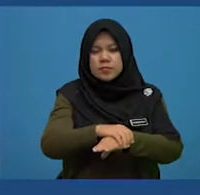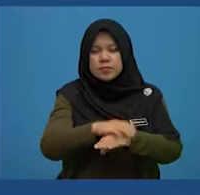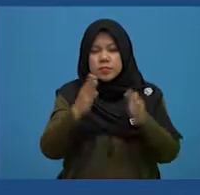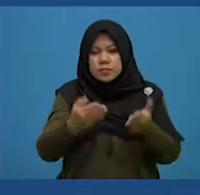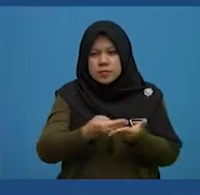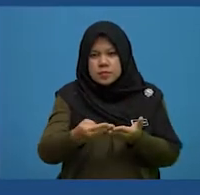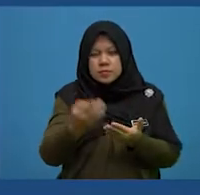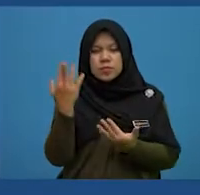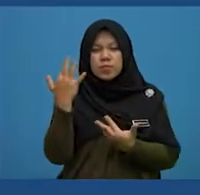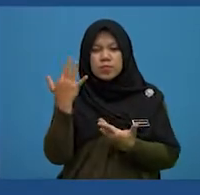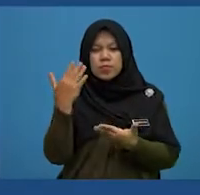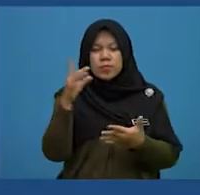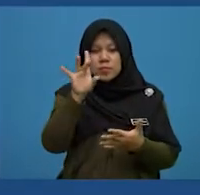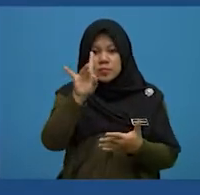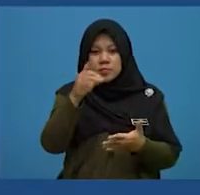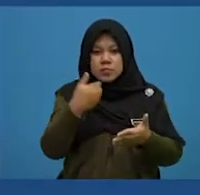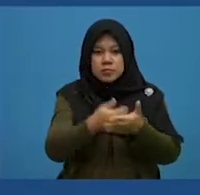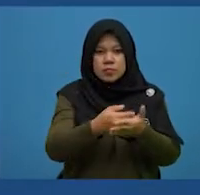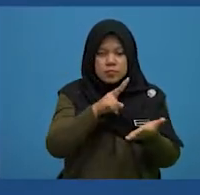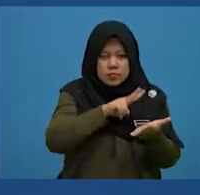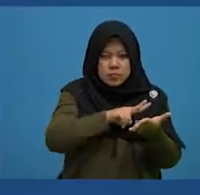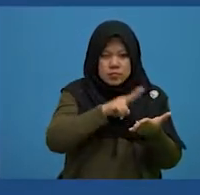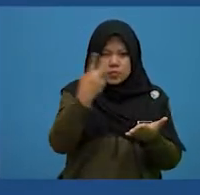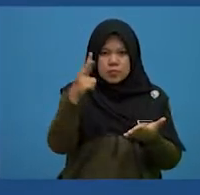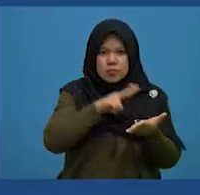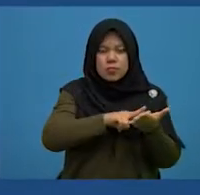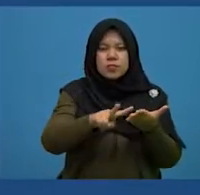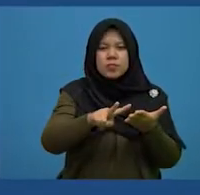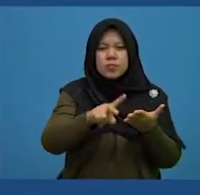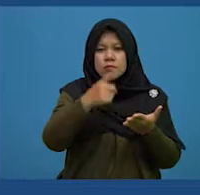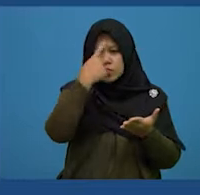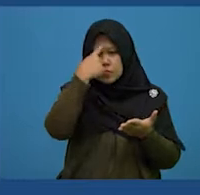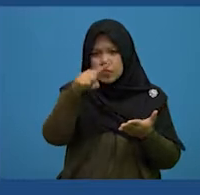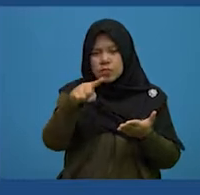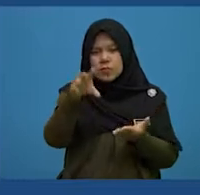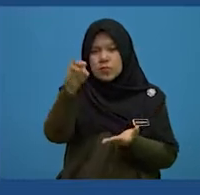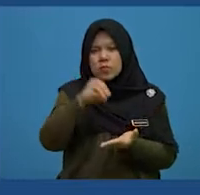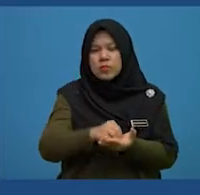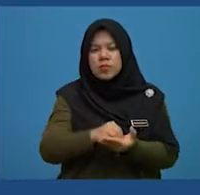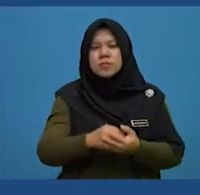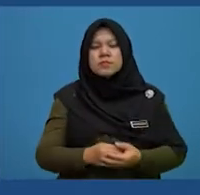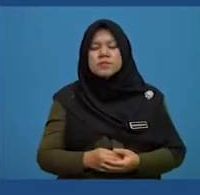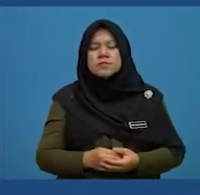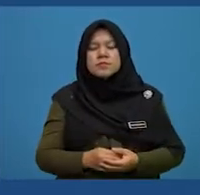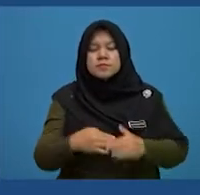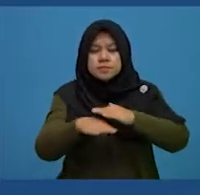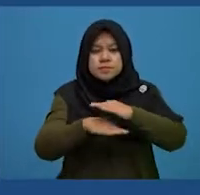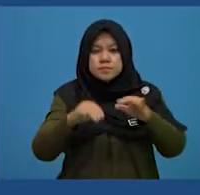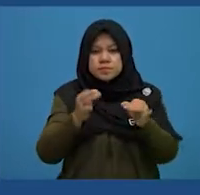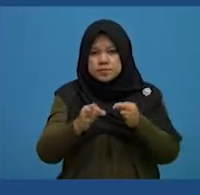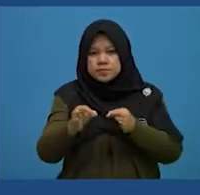customers wait eight to twelve weeks for their orders. Based on the explanation,